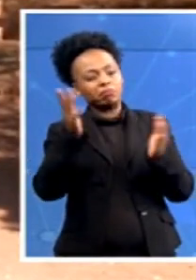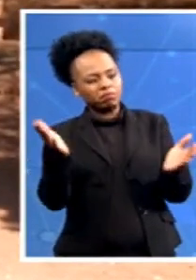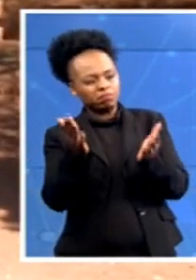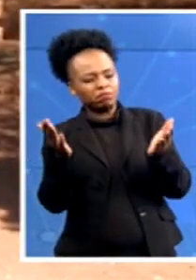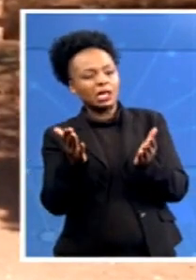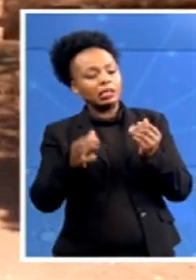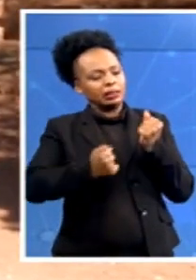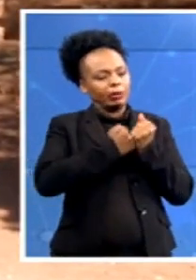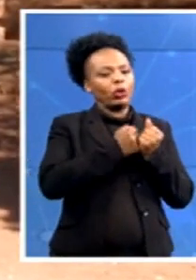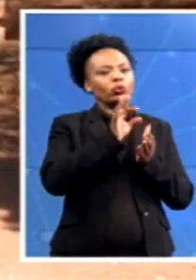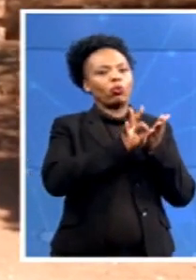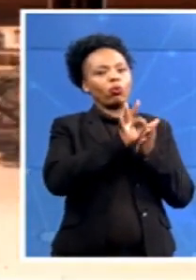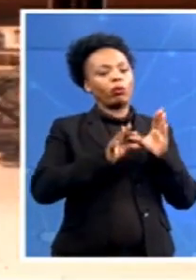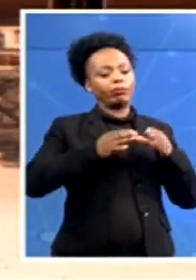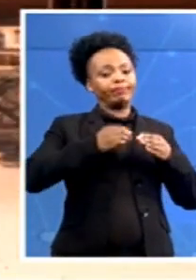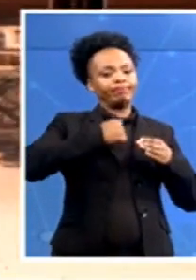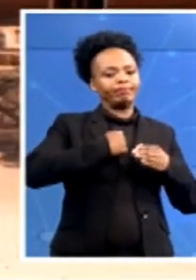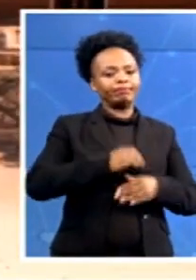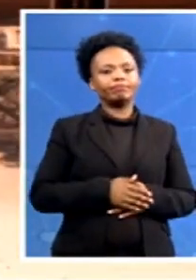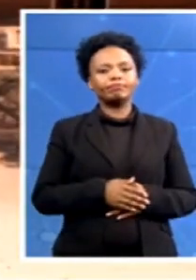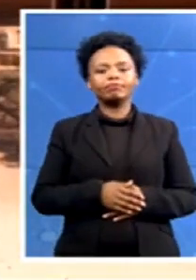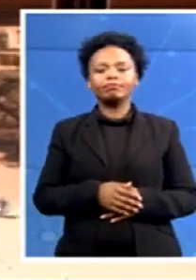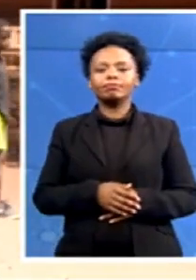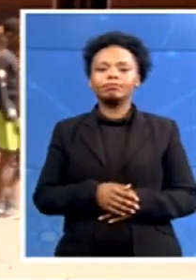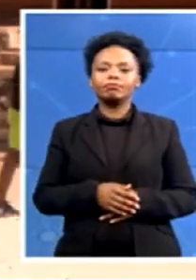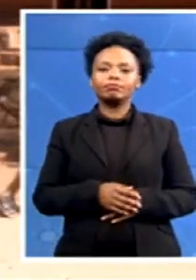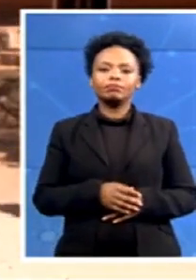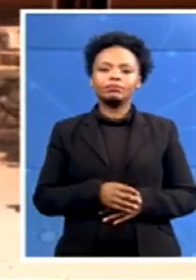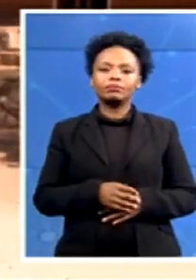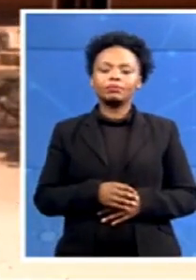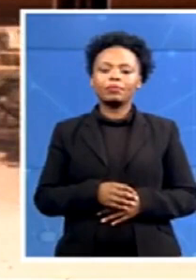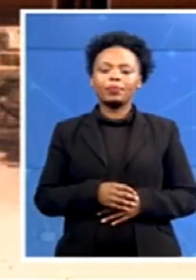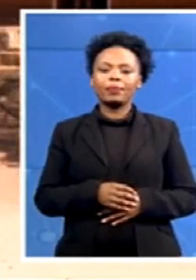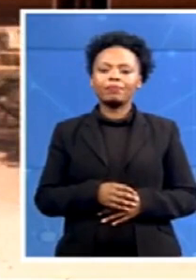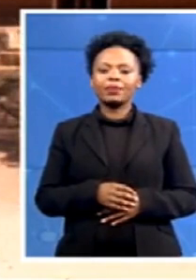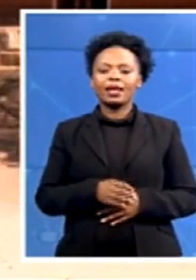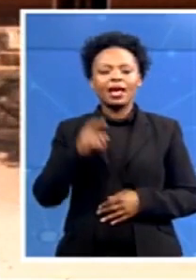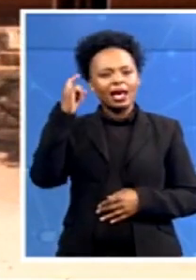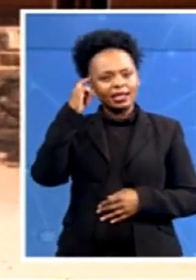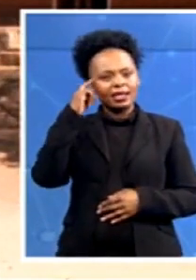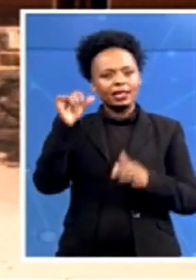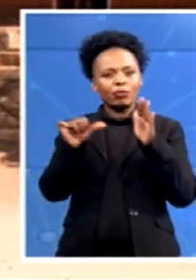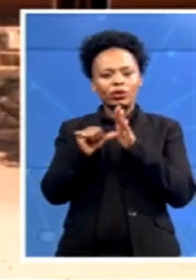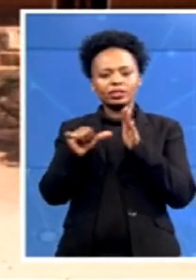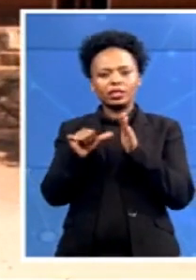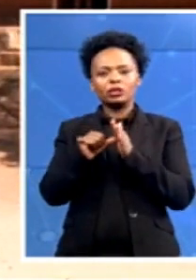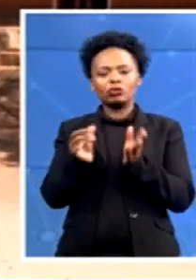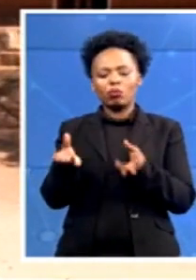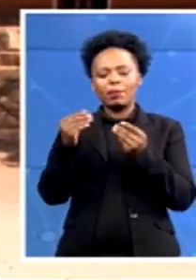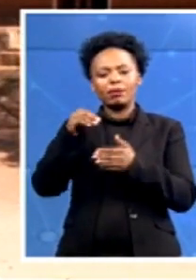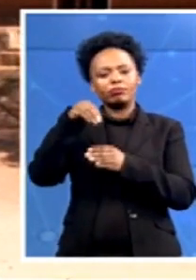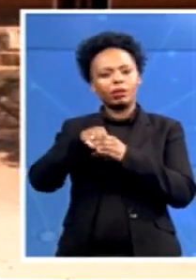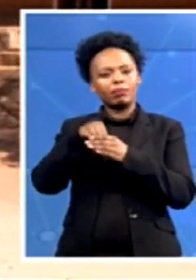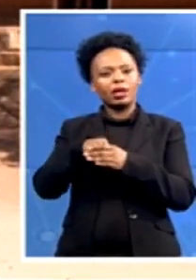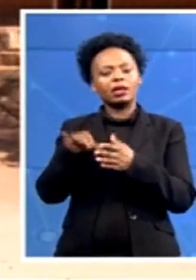I'll have to hand back to you. All right. I think it's important to get some context here, Pimani. Tell us, who controls this area?